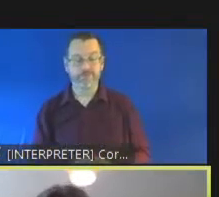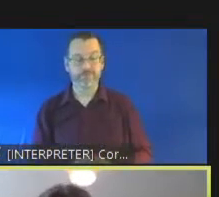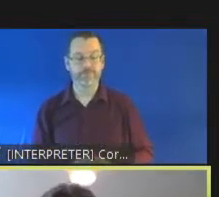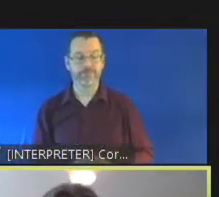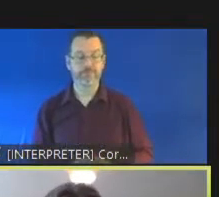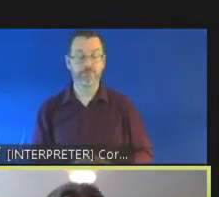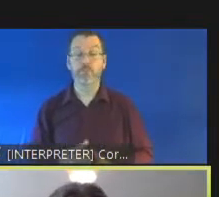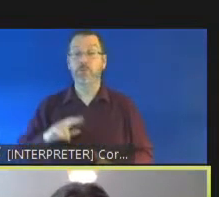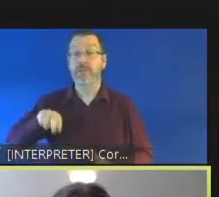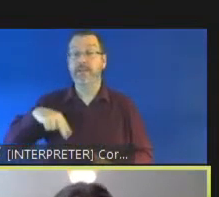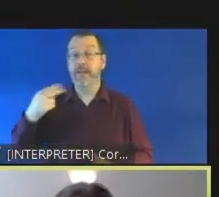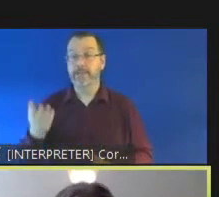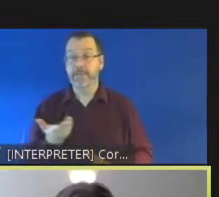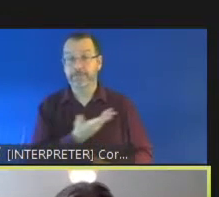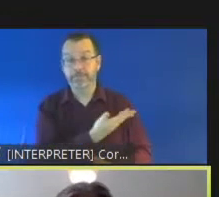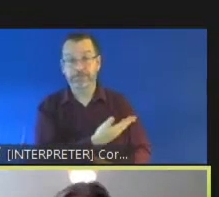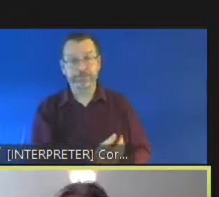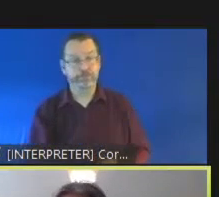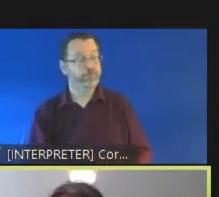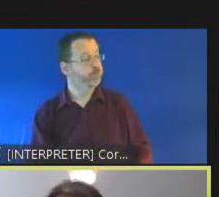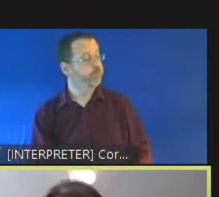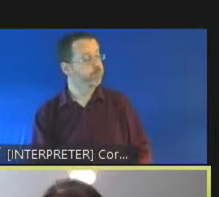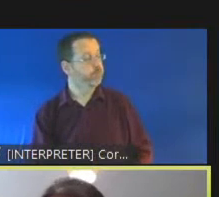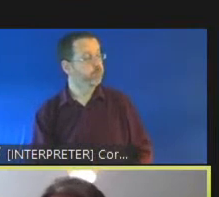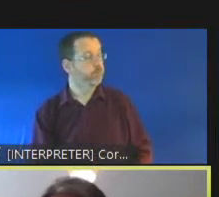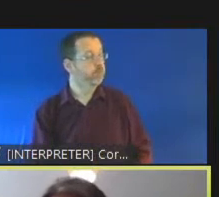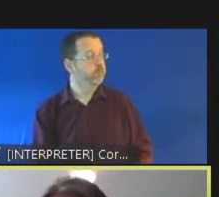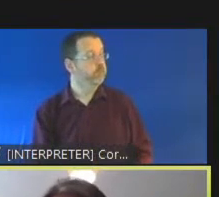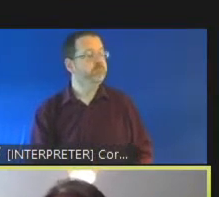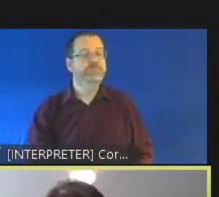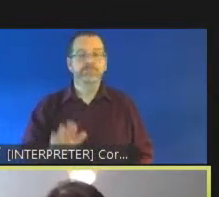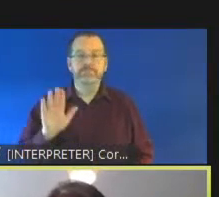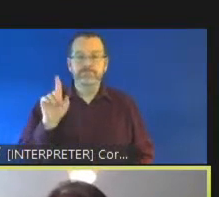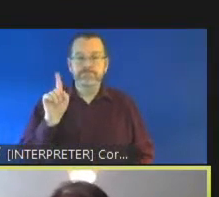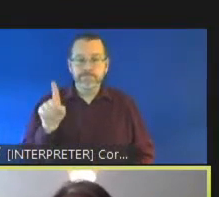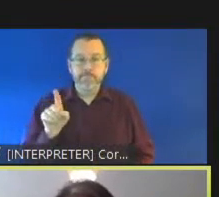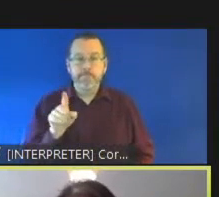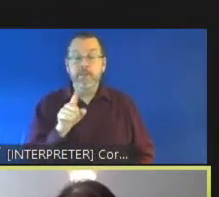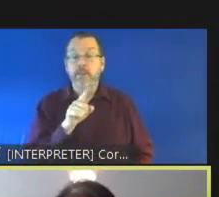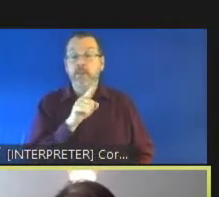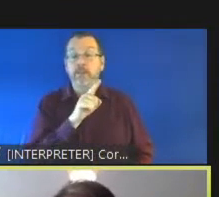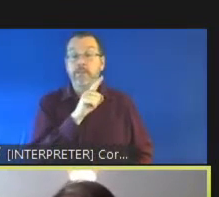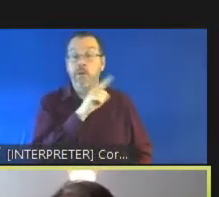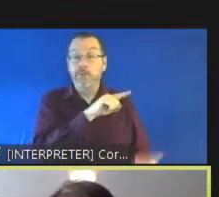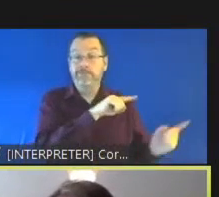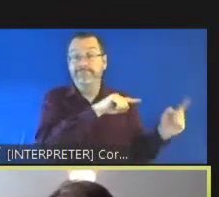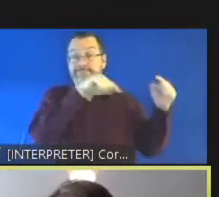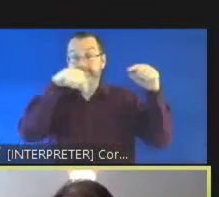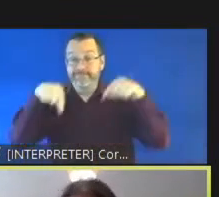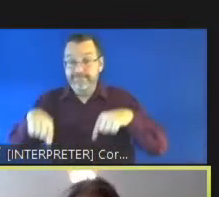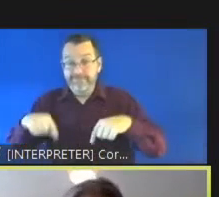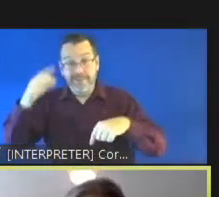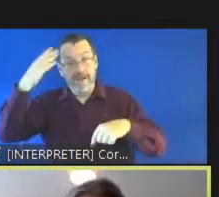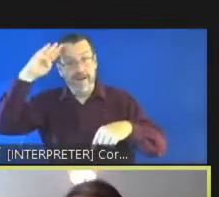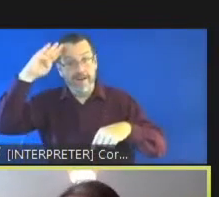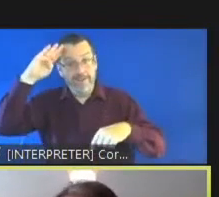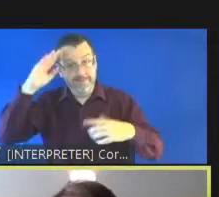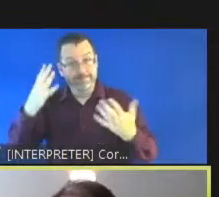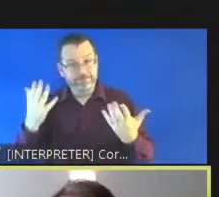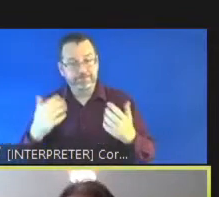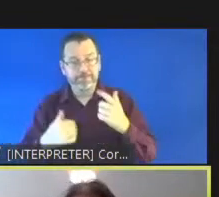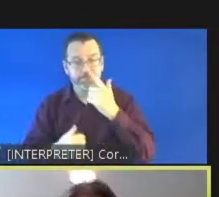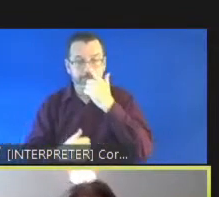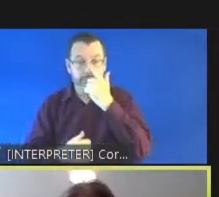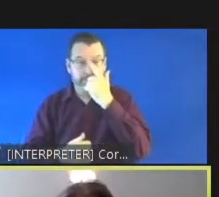then um just to contextualize all of that it looks to the the irish setting and in particular um